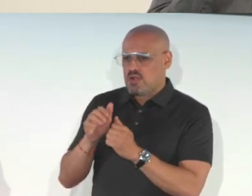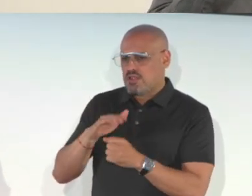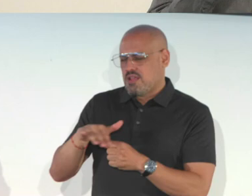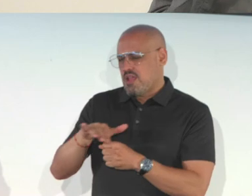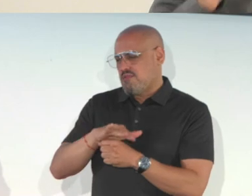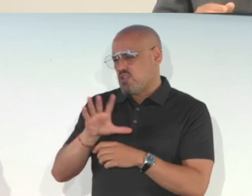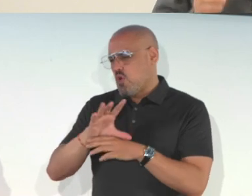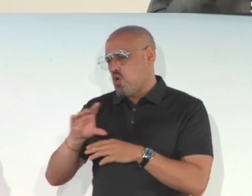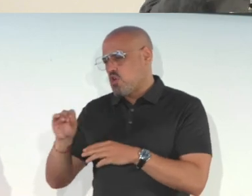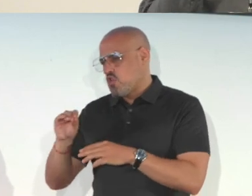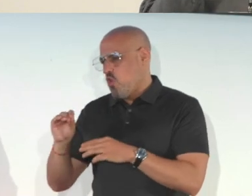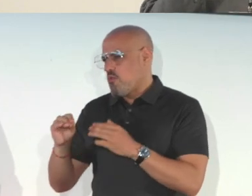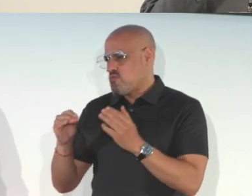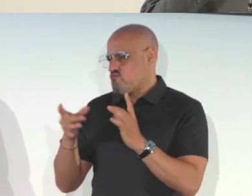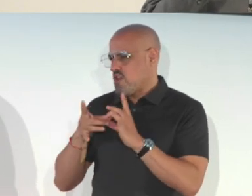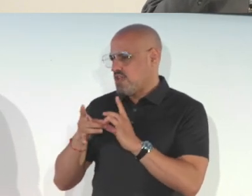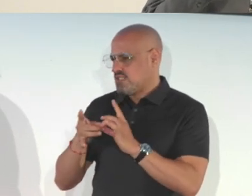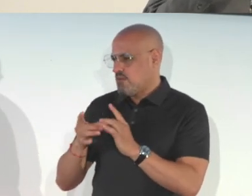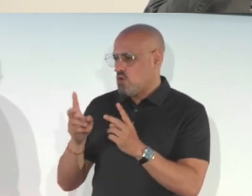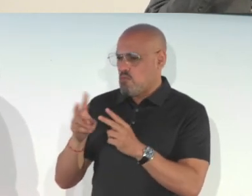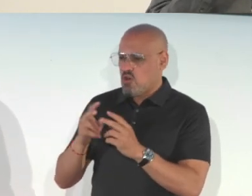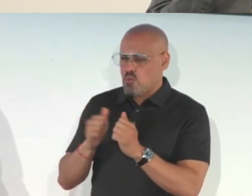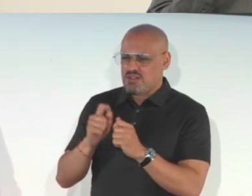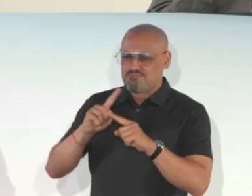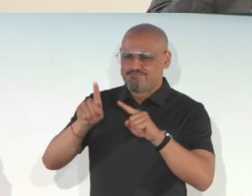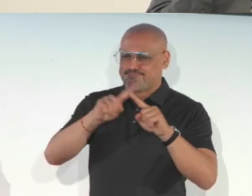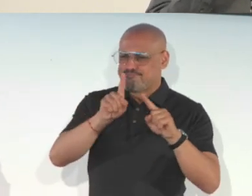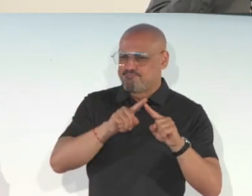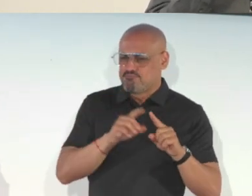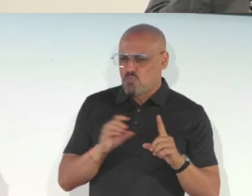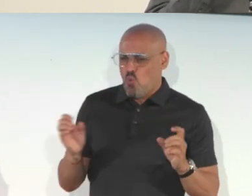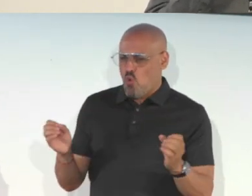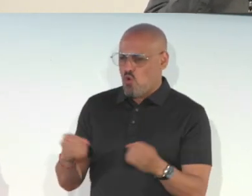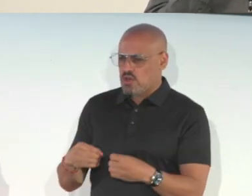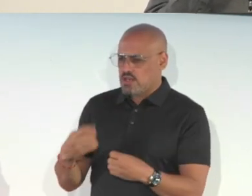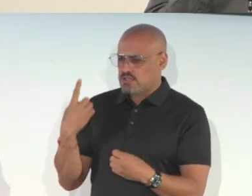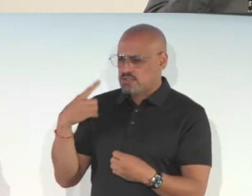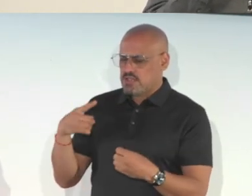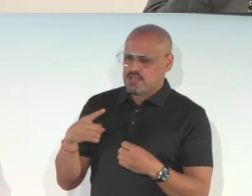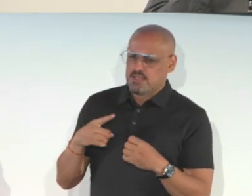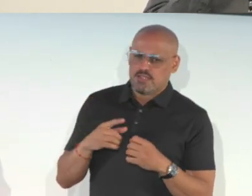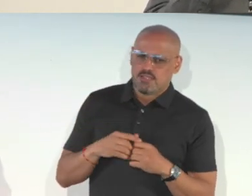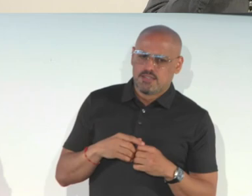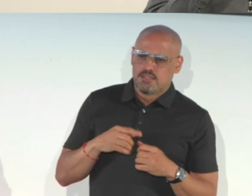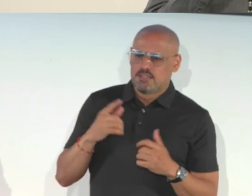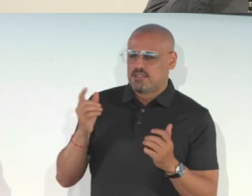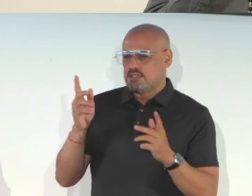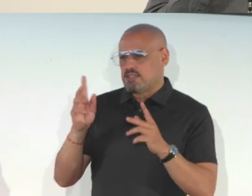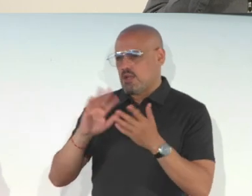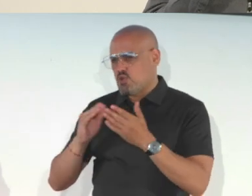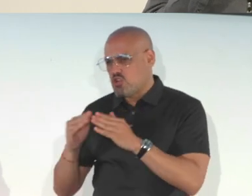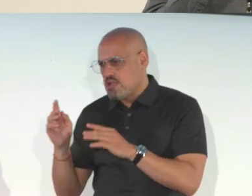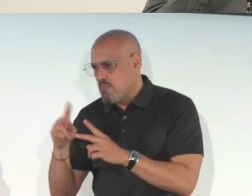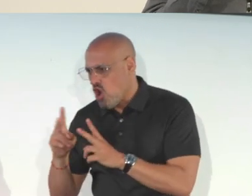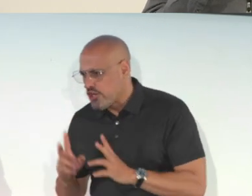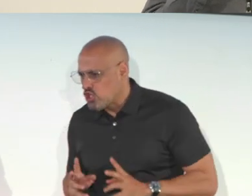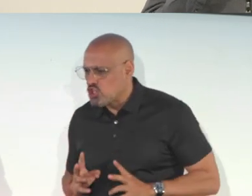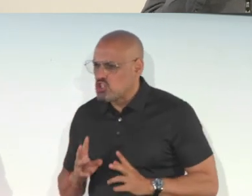our corporate relationships, where we partner with different organizations, stakeholders, and community partners,